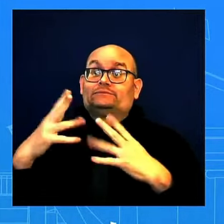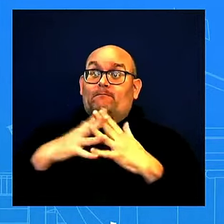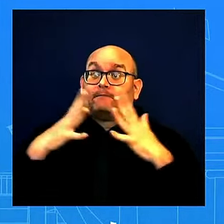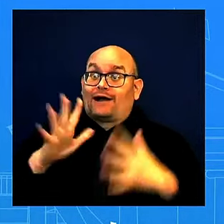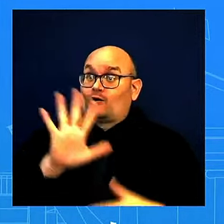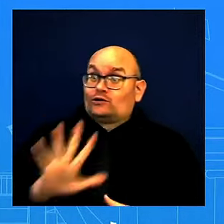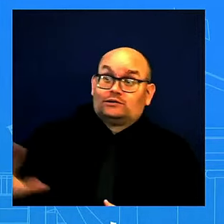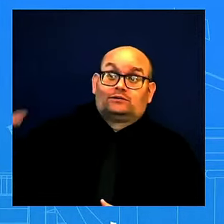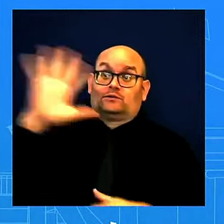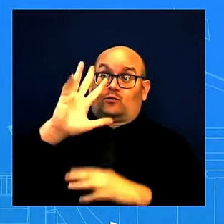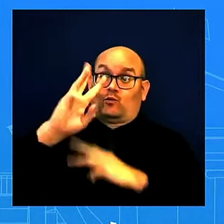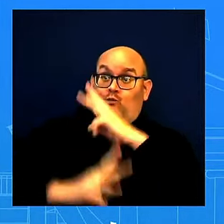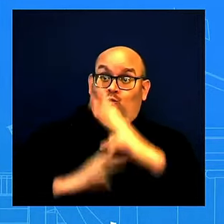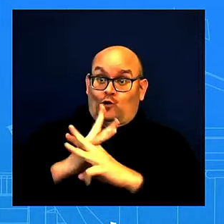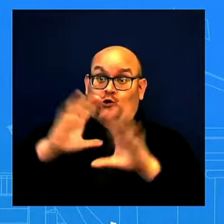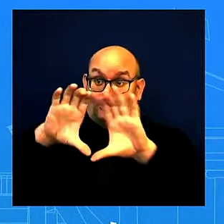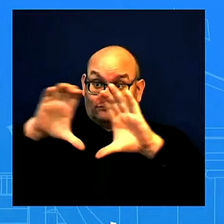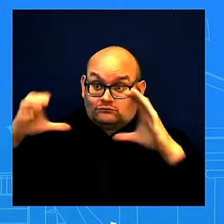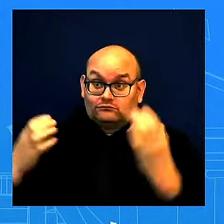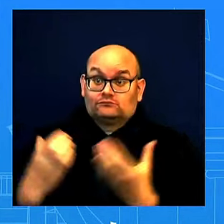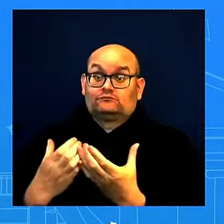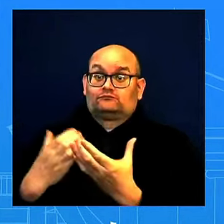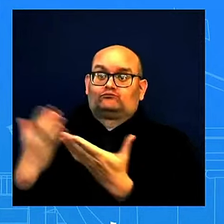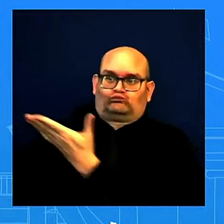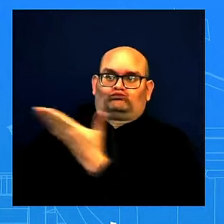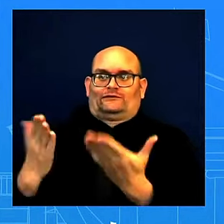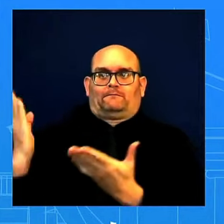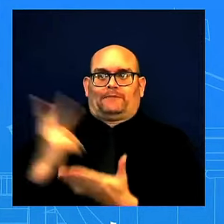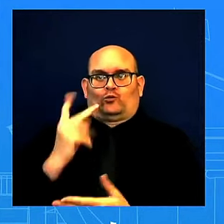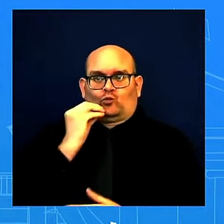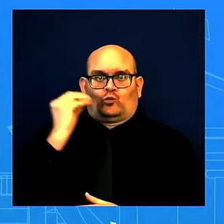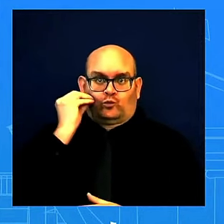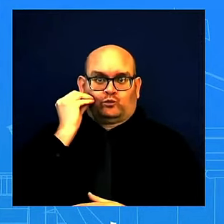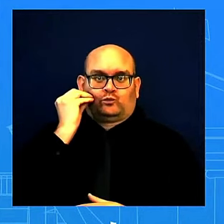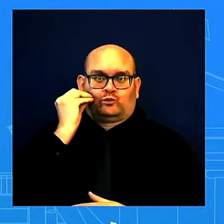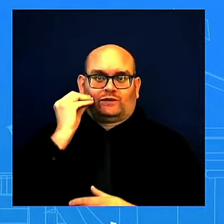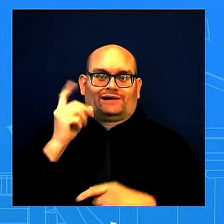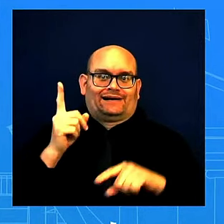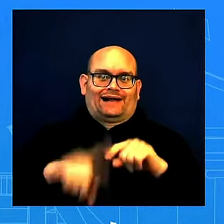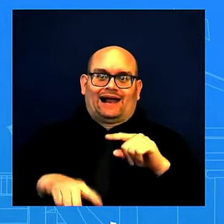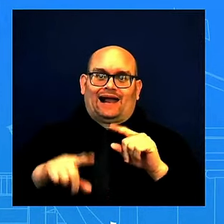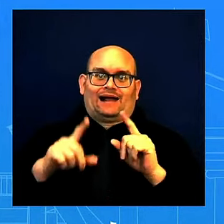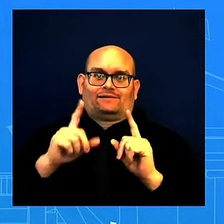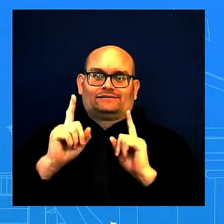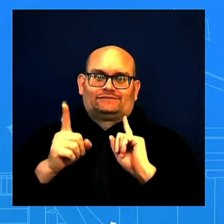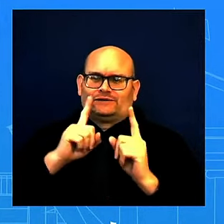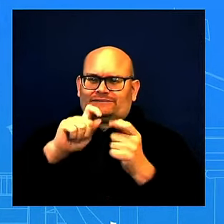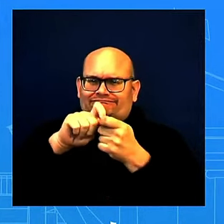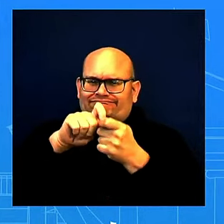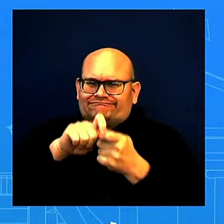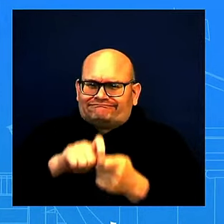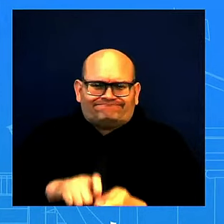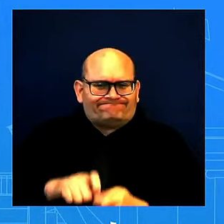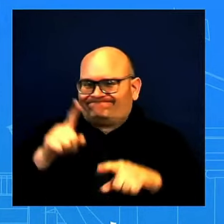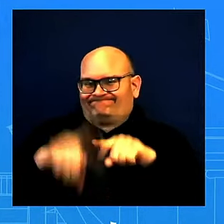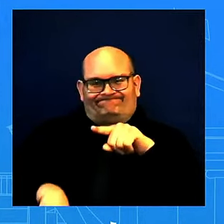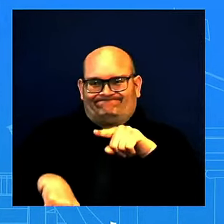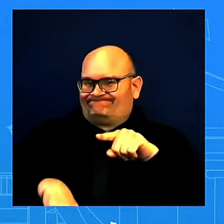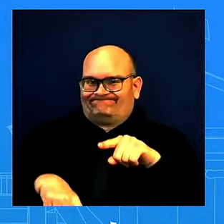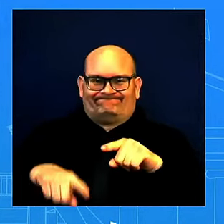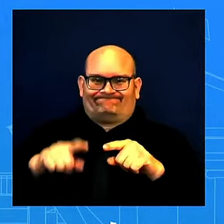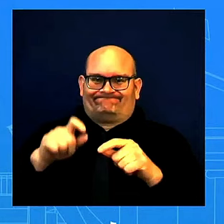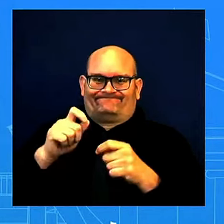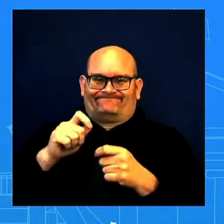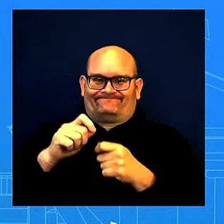And I can't speak to every case. What I can speak to is the commitment from this administration that you have seen over and over and over